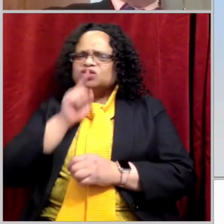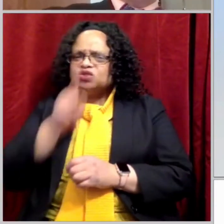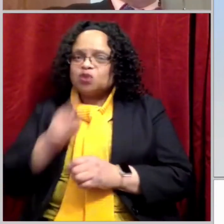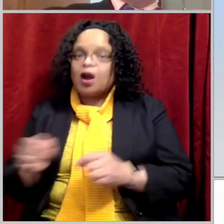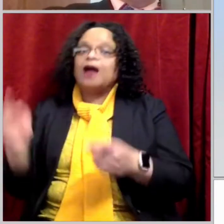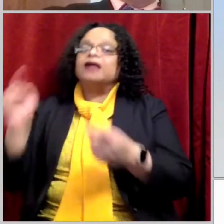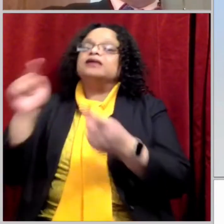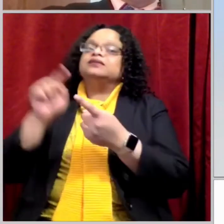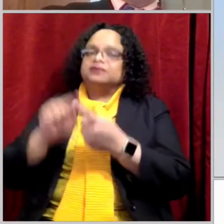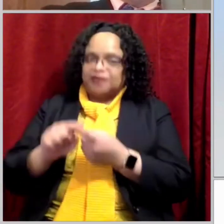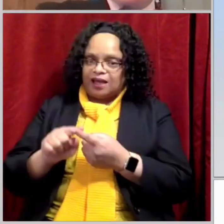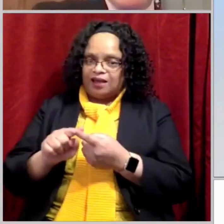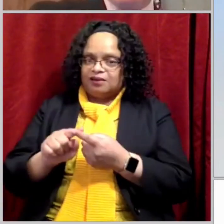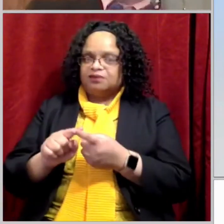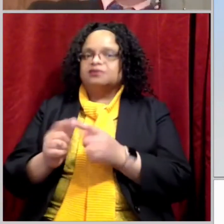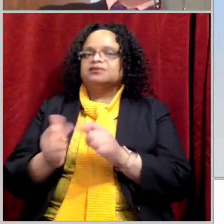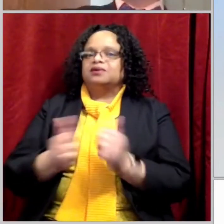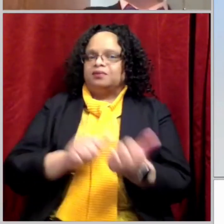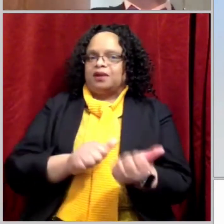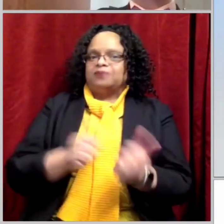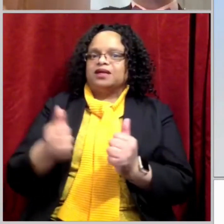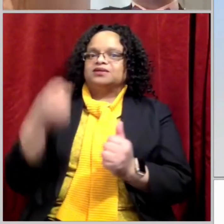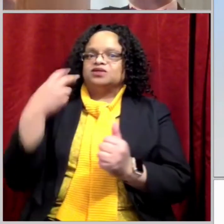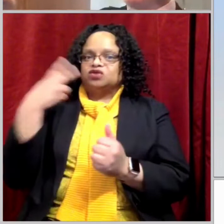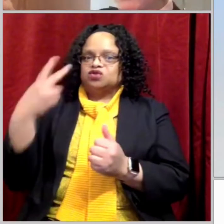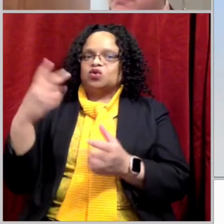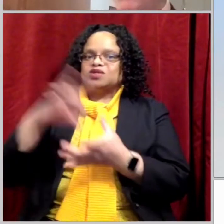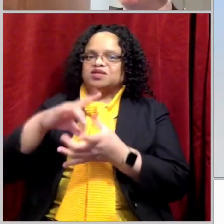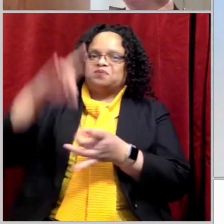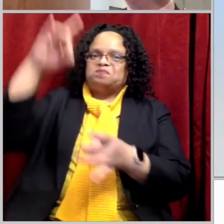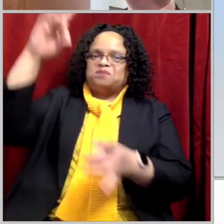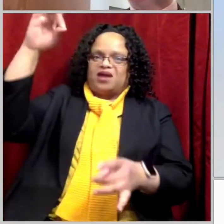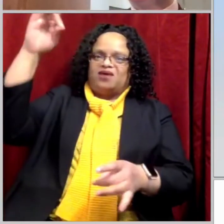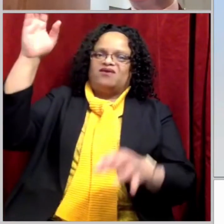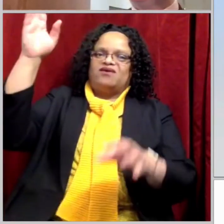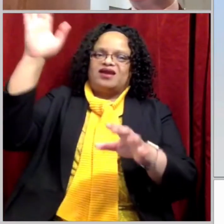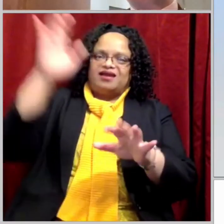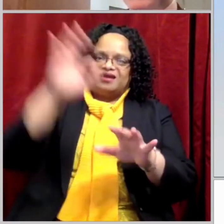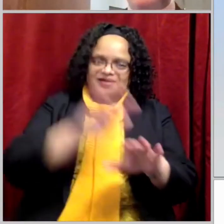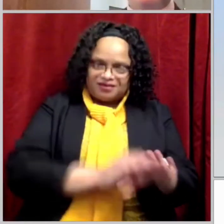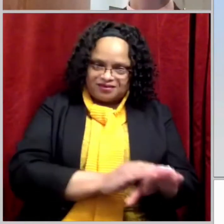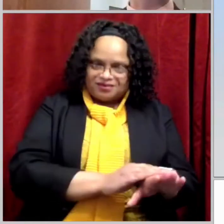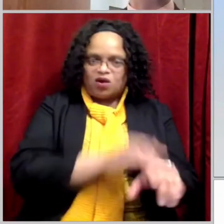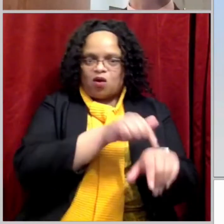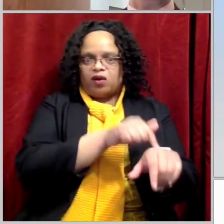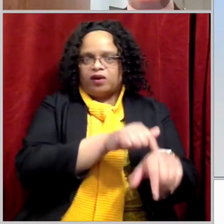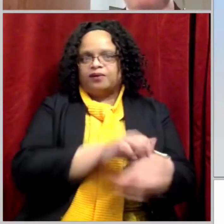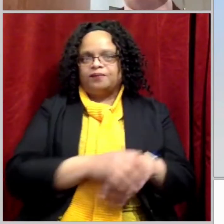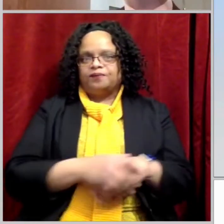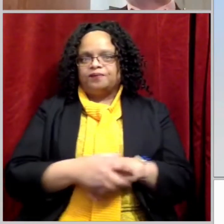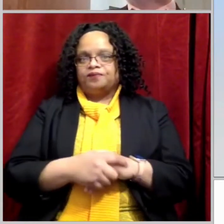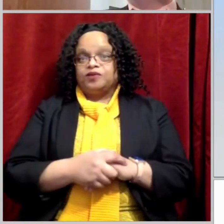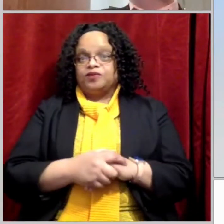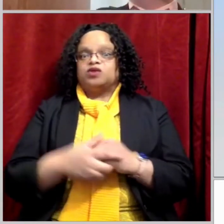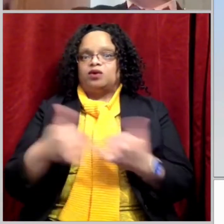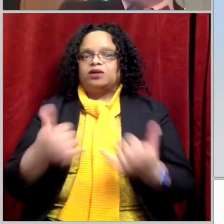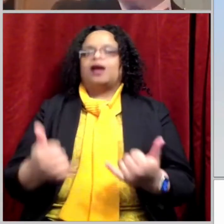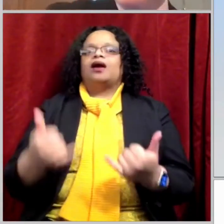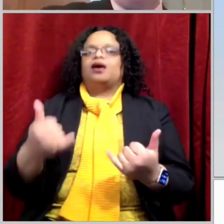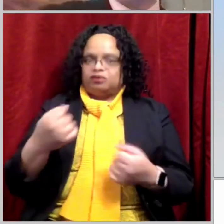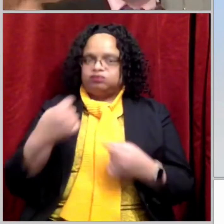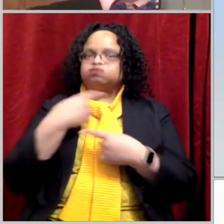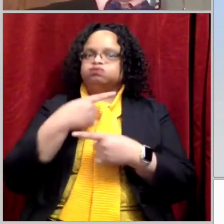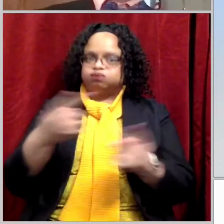until I saw the spirit be on him. And now I can tell you,